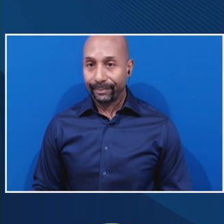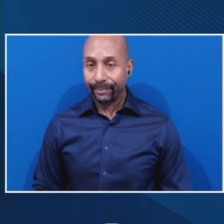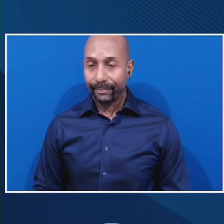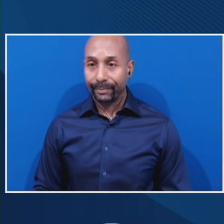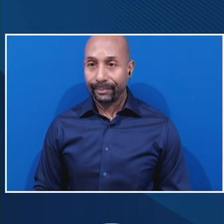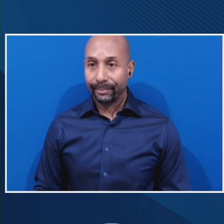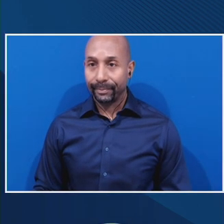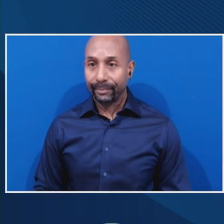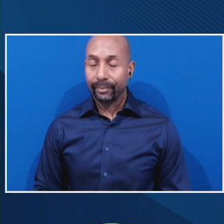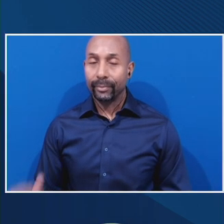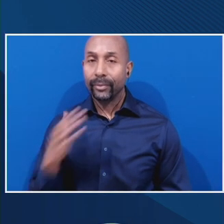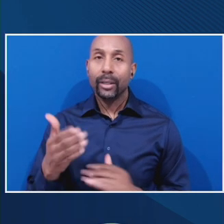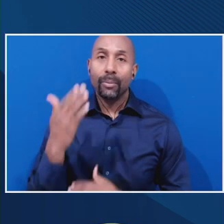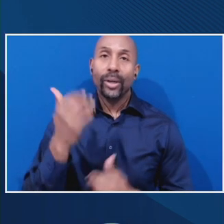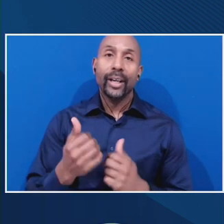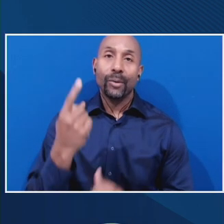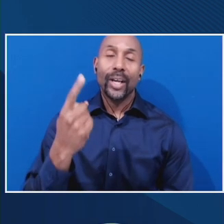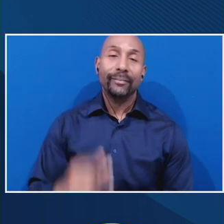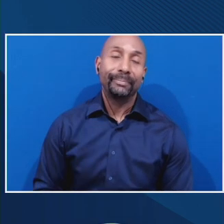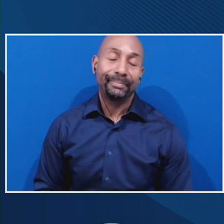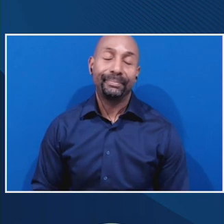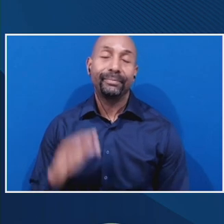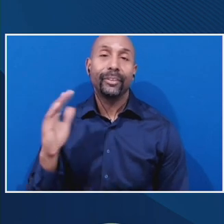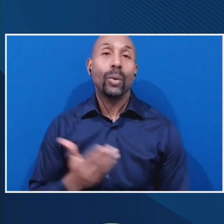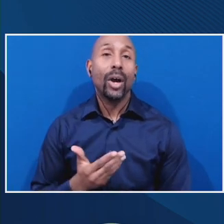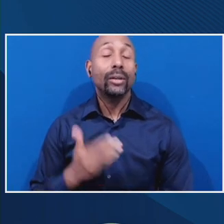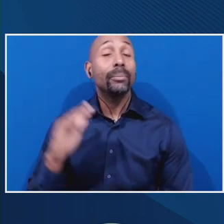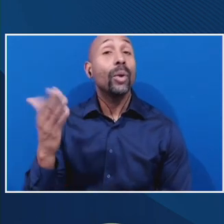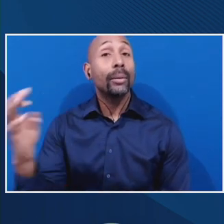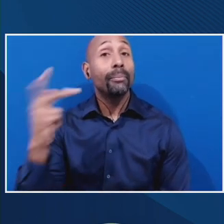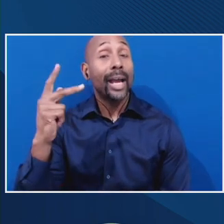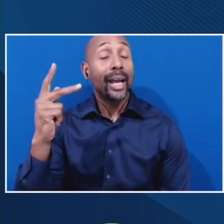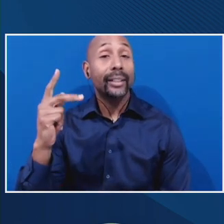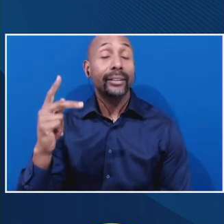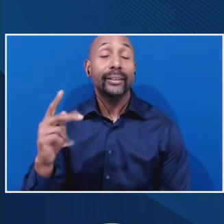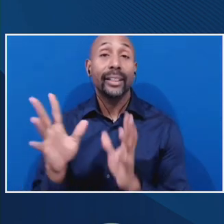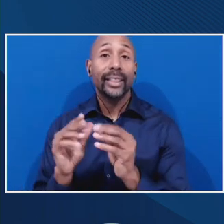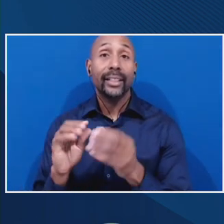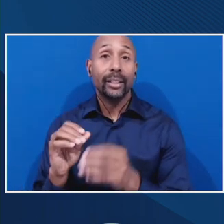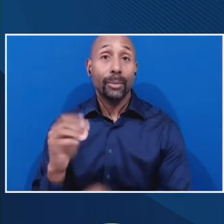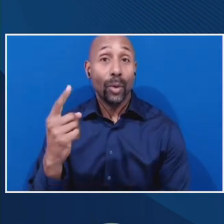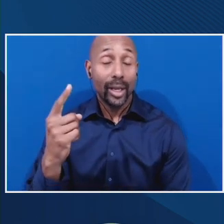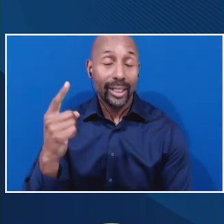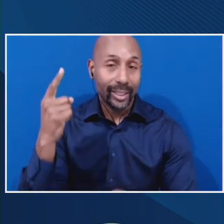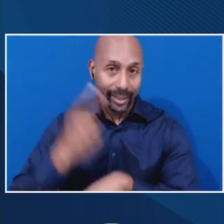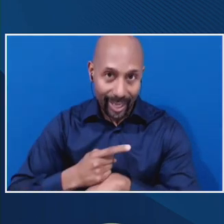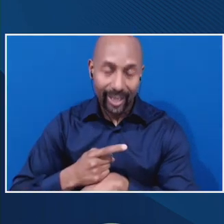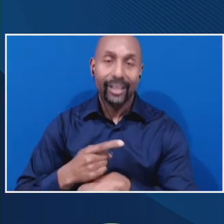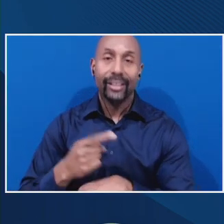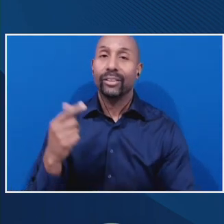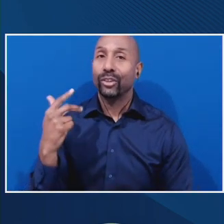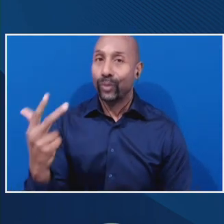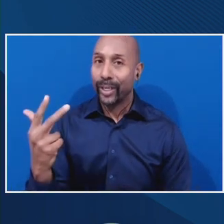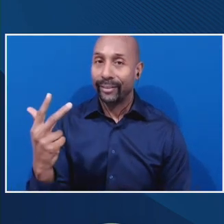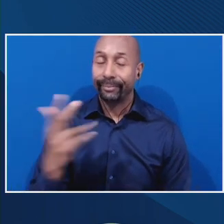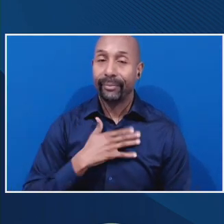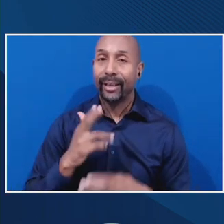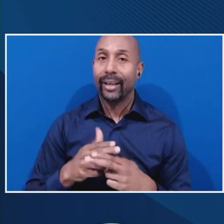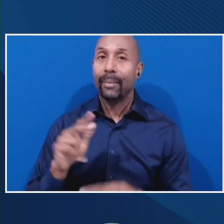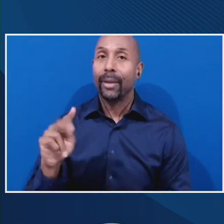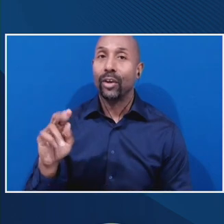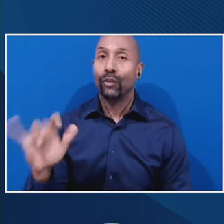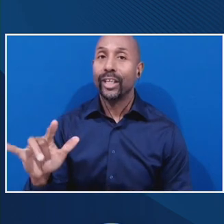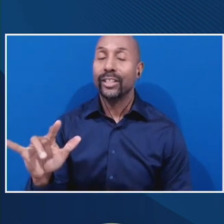Good morning, everyone. Welcome or welcome back to session one, day three. My name is Crystal Smith.